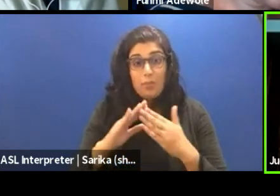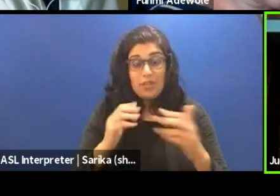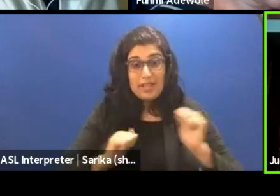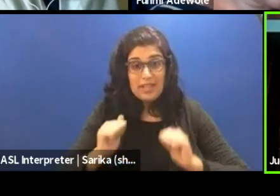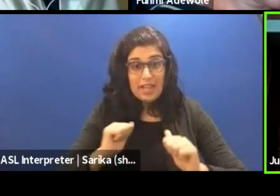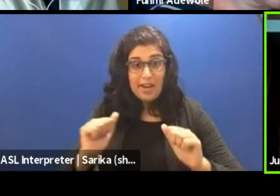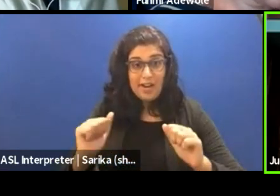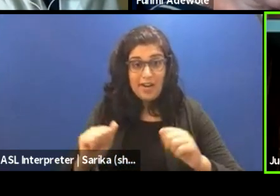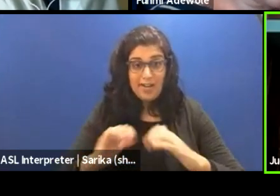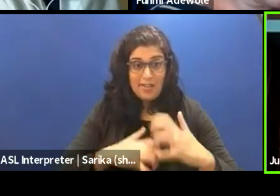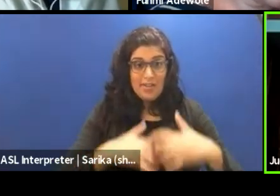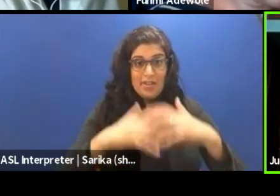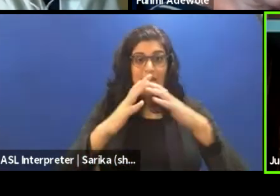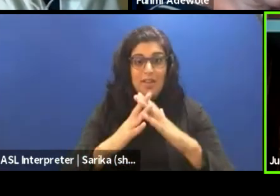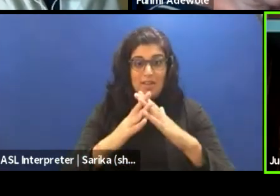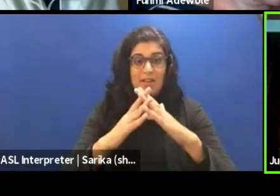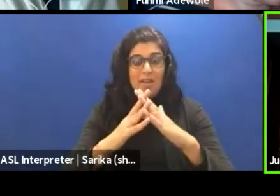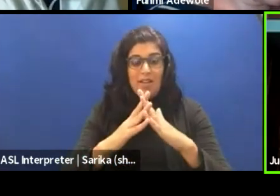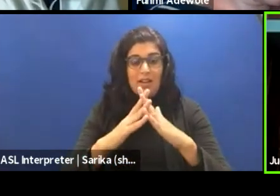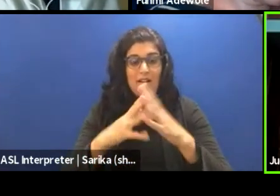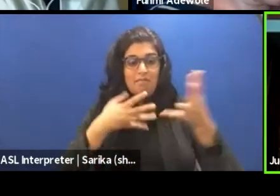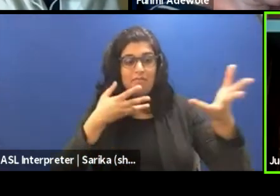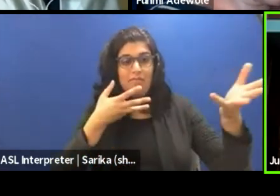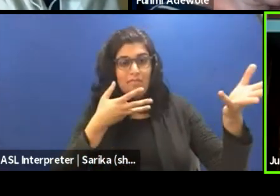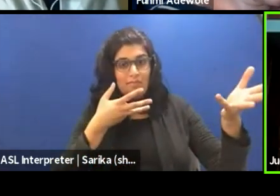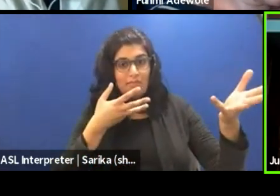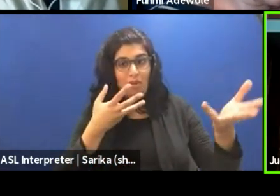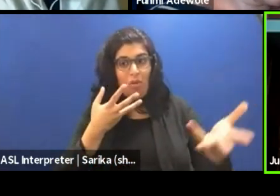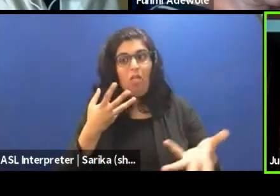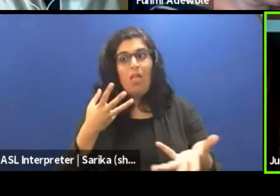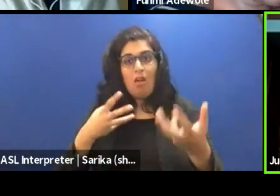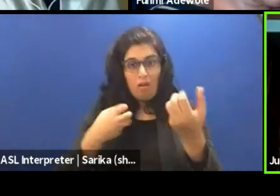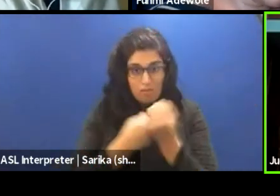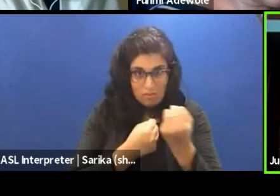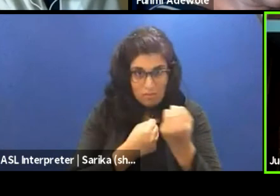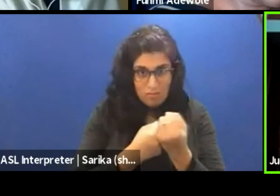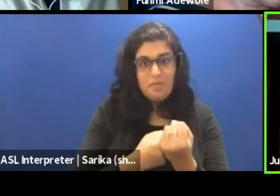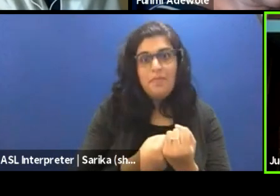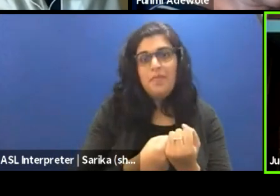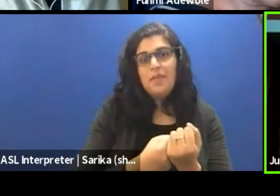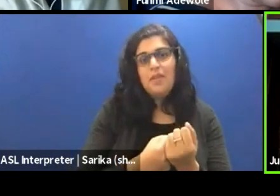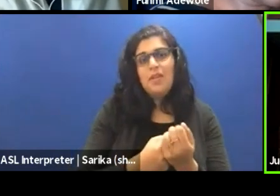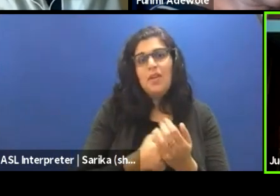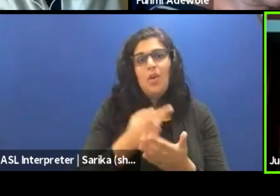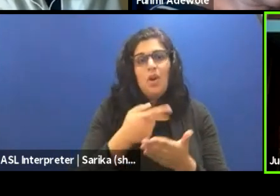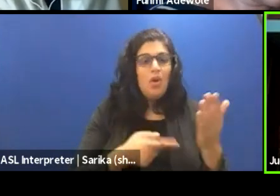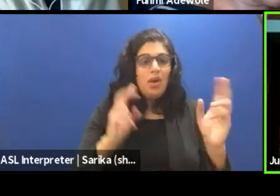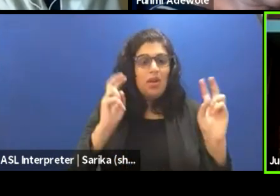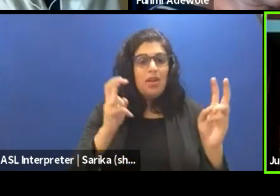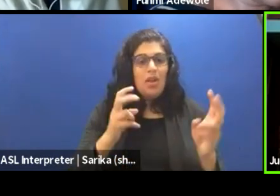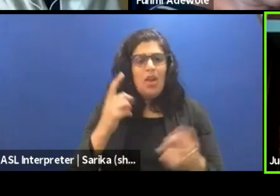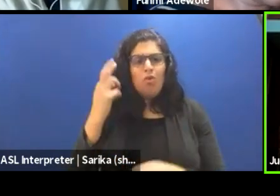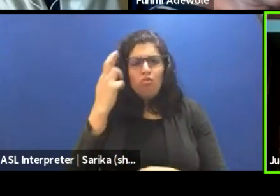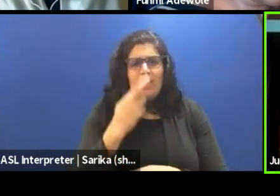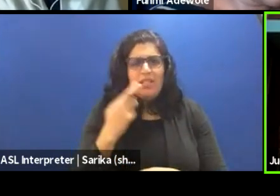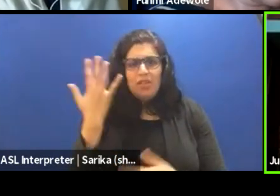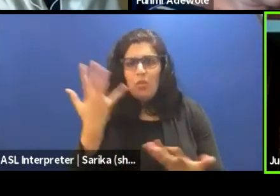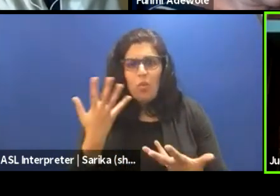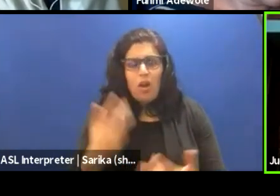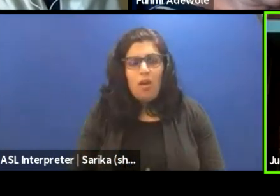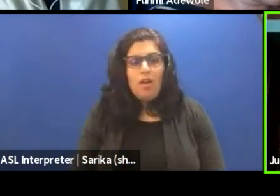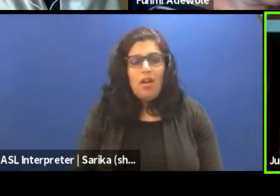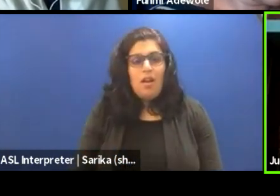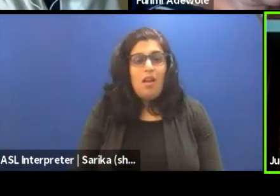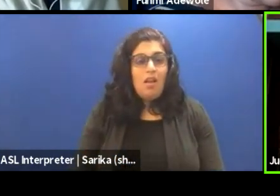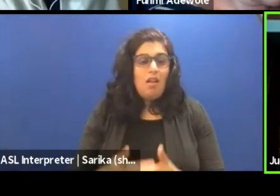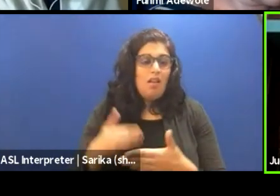get their buy-in so that they open up to us, to reveal to us what and what was the issue or what the reasons were. And before they